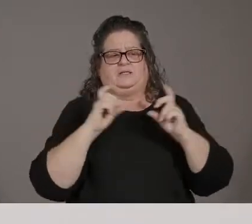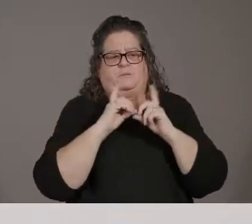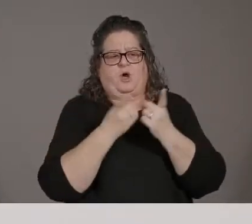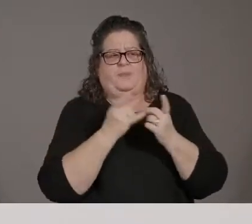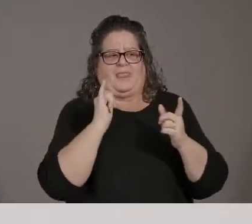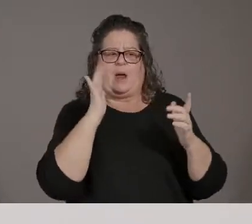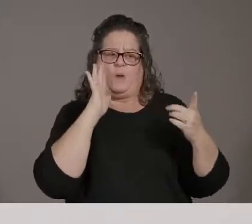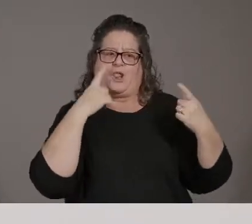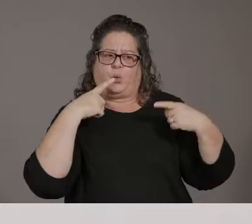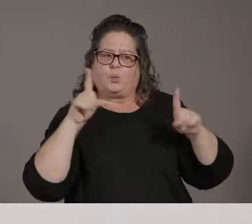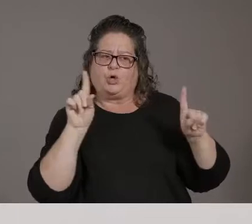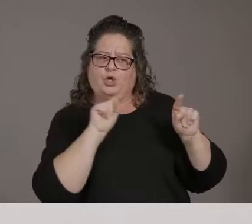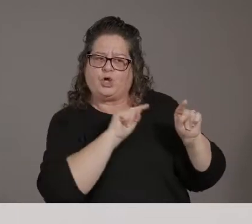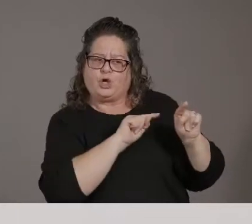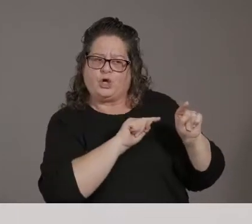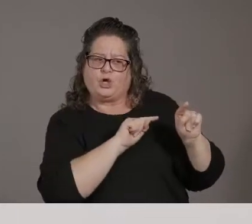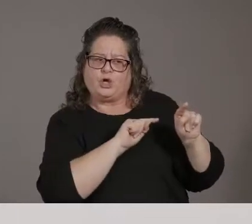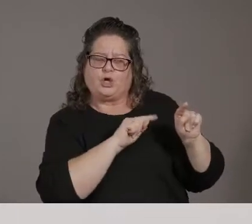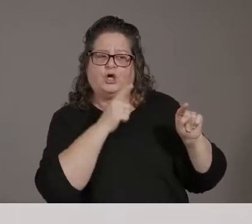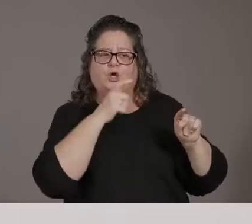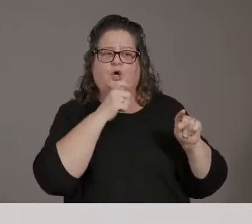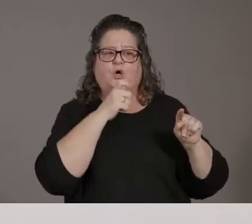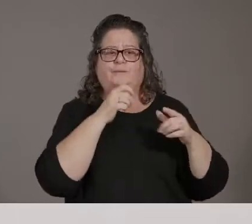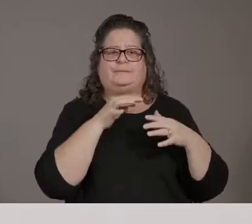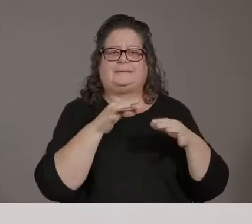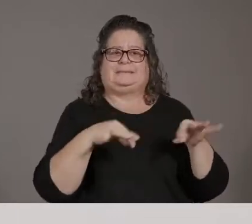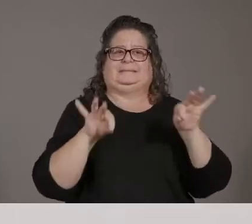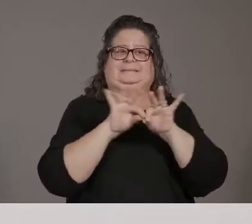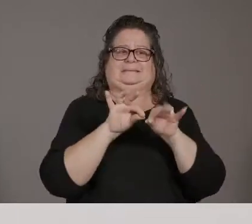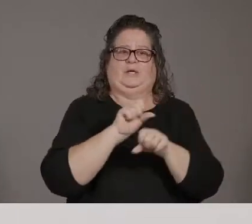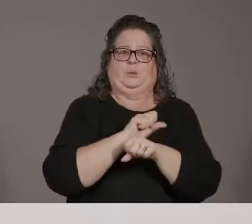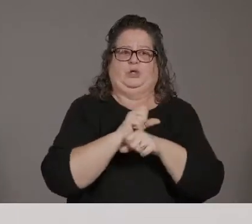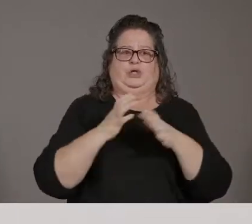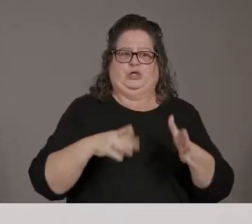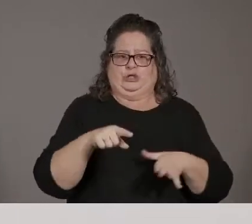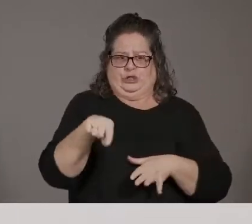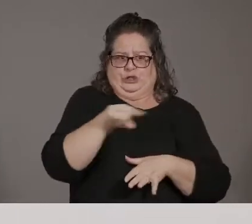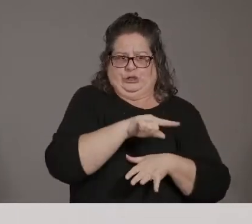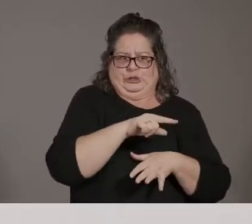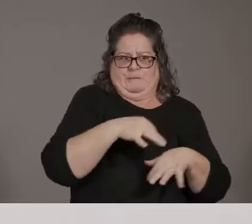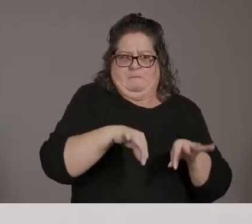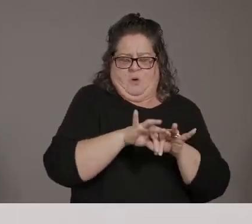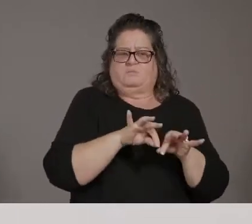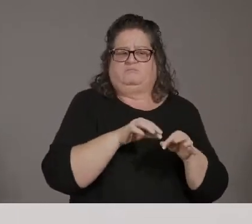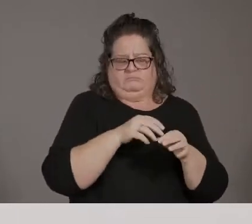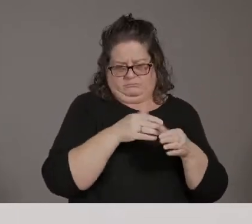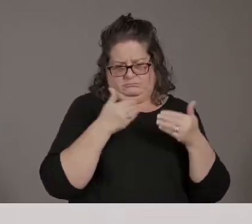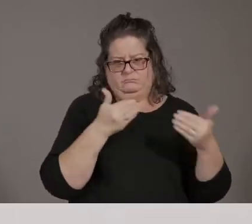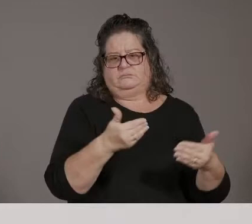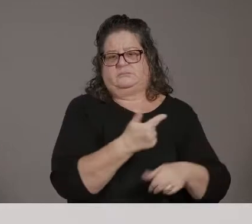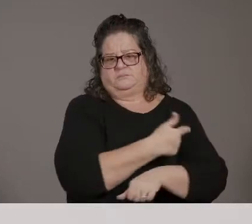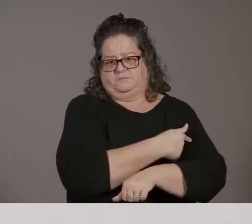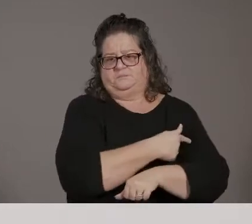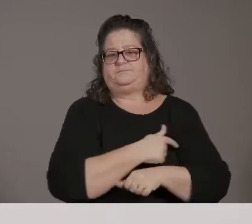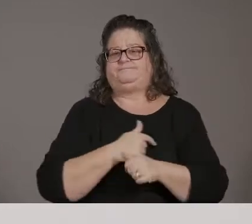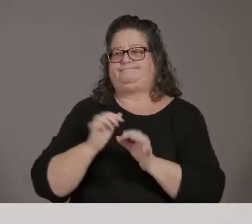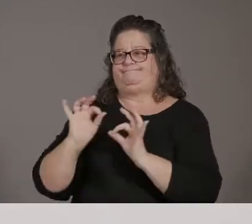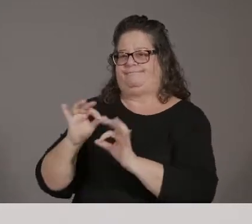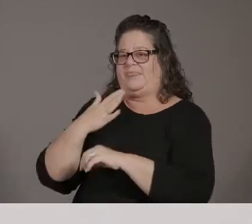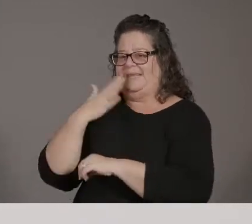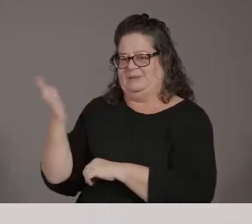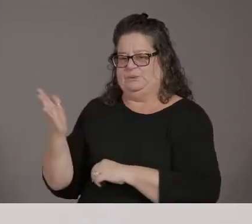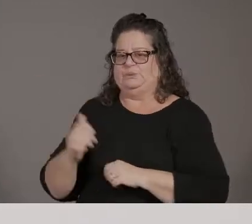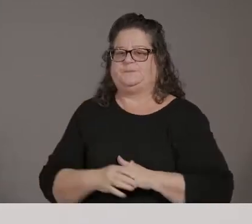can get vaccinated. I think that's all for me today. Thank you. Thanks, Peter. Hey, Lorraine.